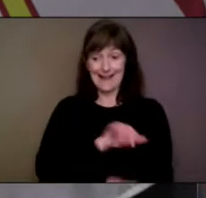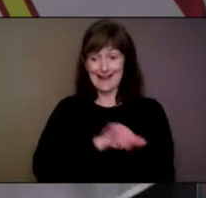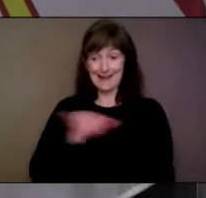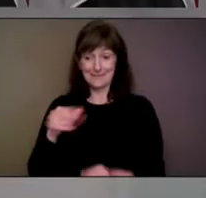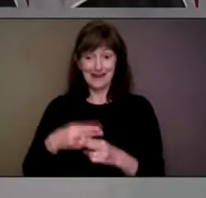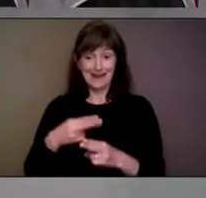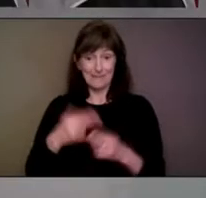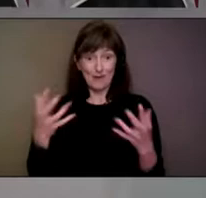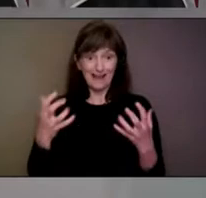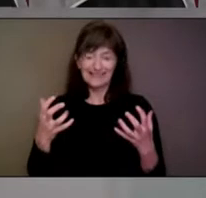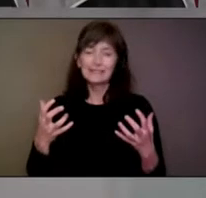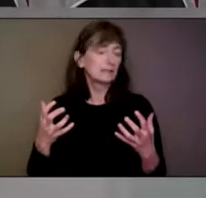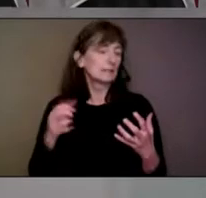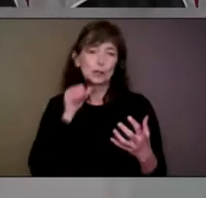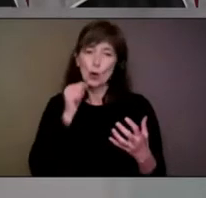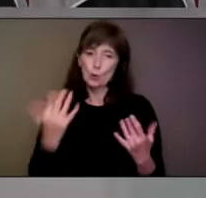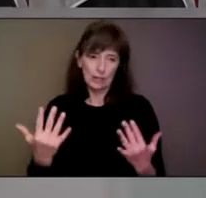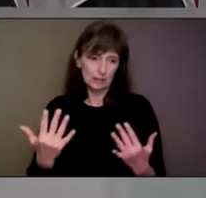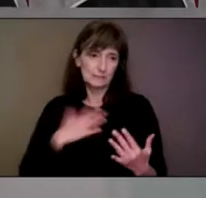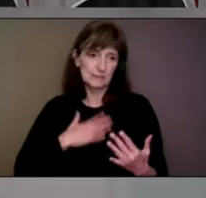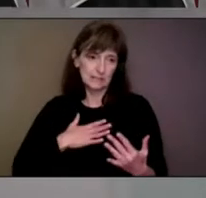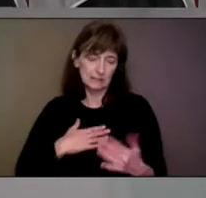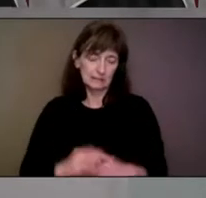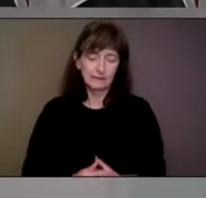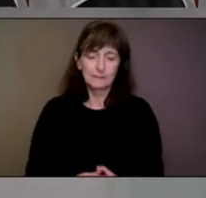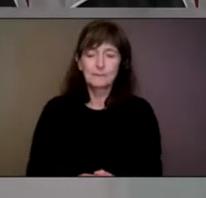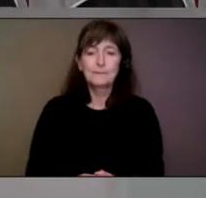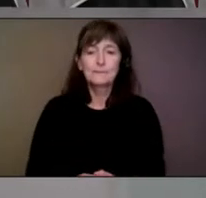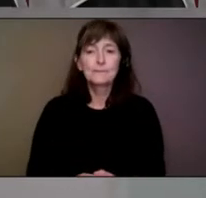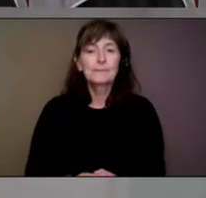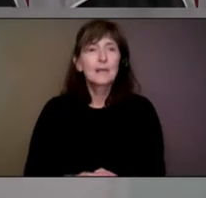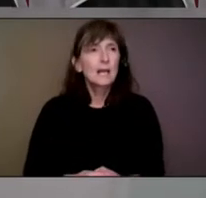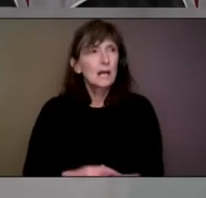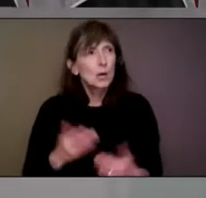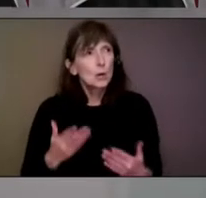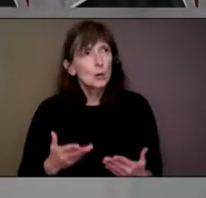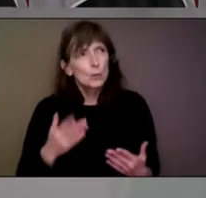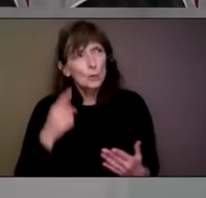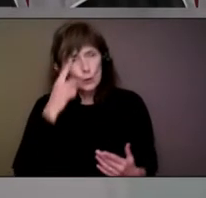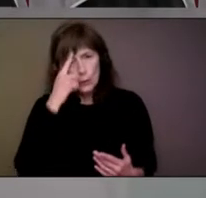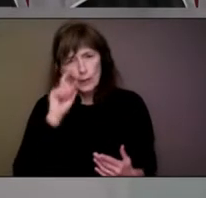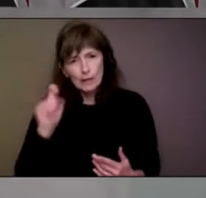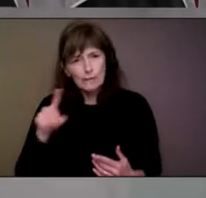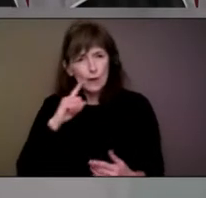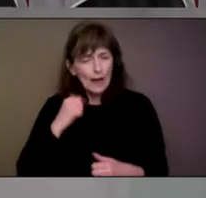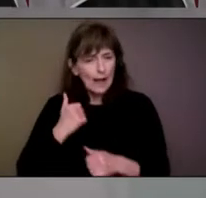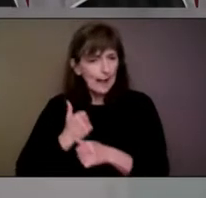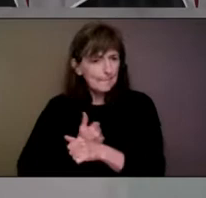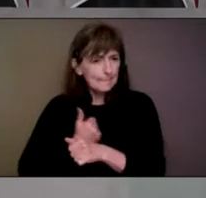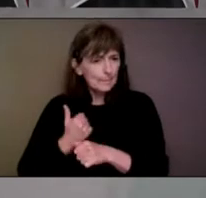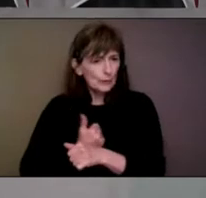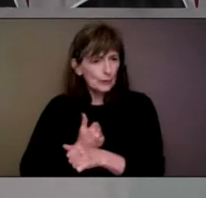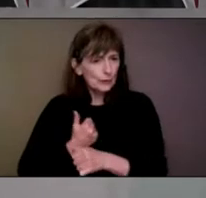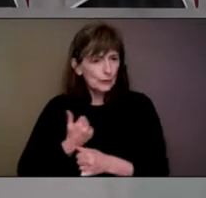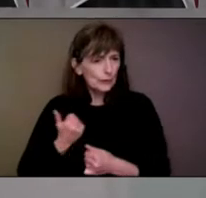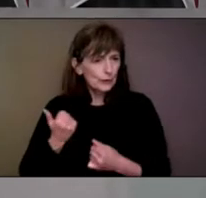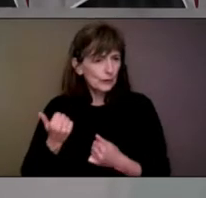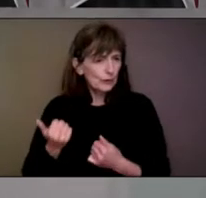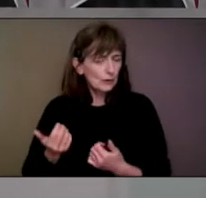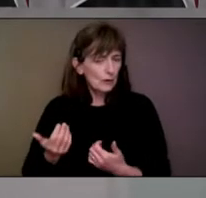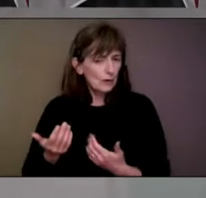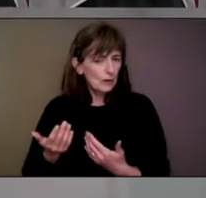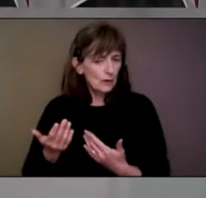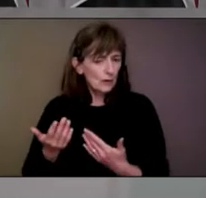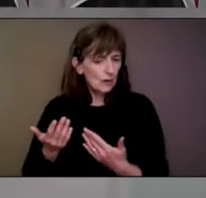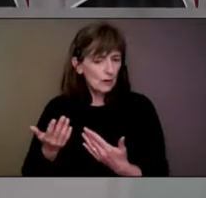Okay, thank you. And what is your take on Alberta dropping most of its pandemic measures in contact tracing? What cases are still